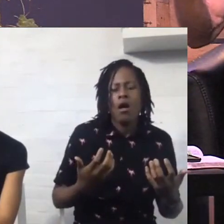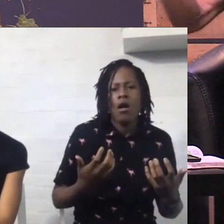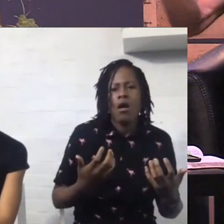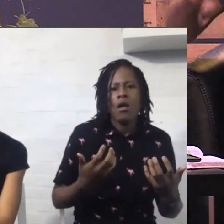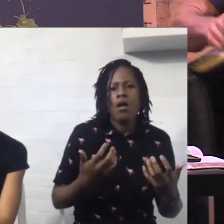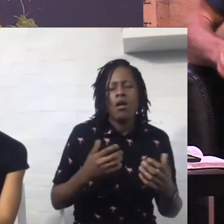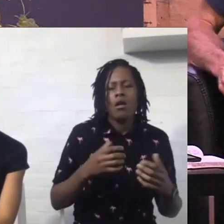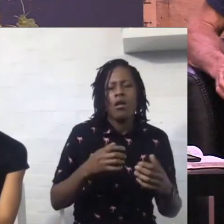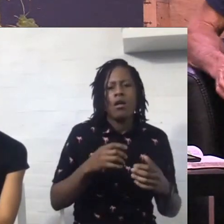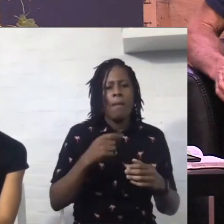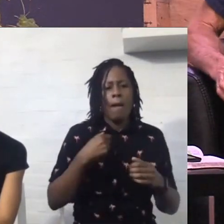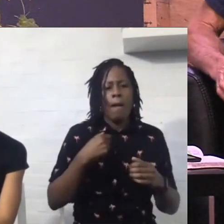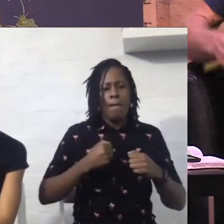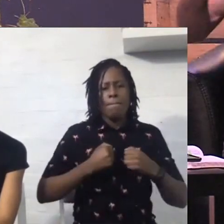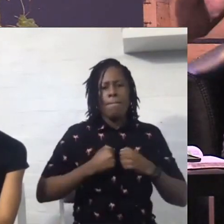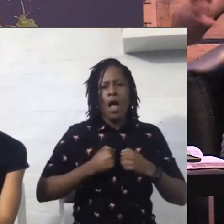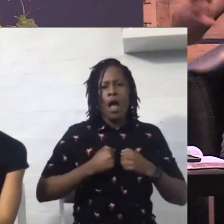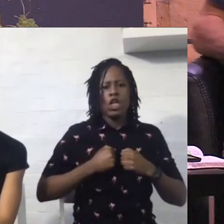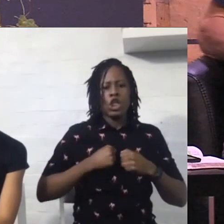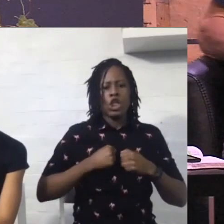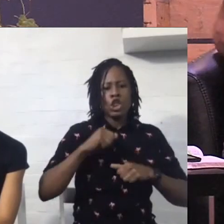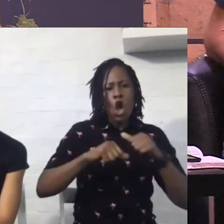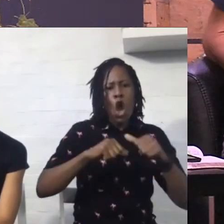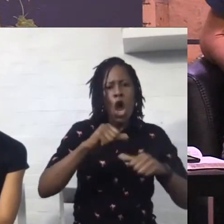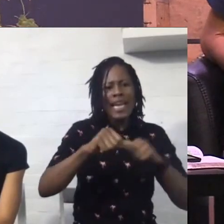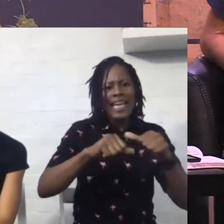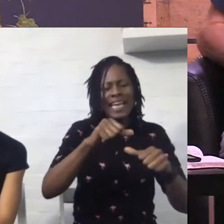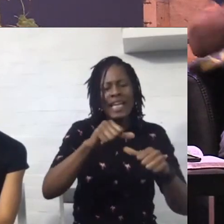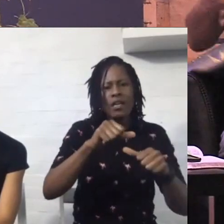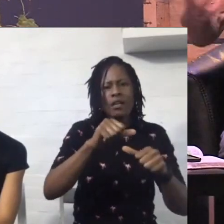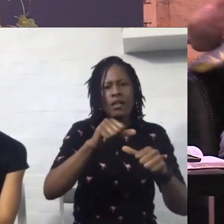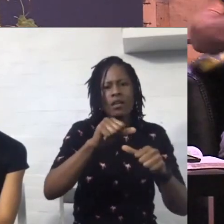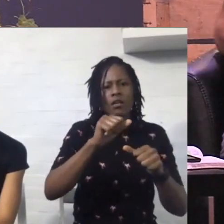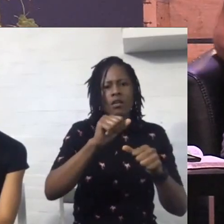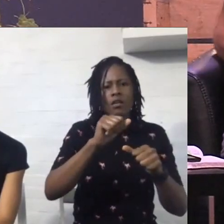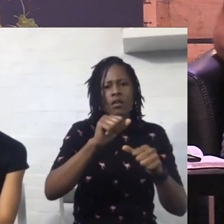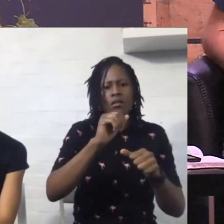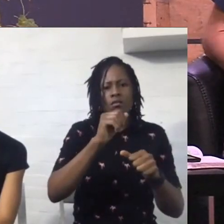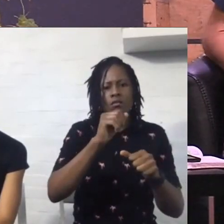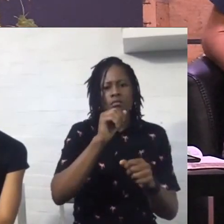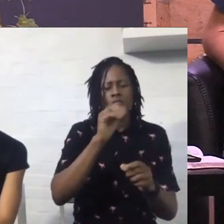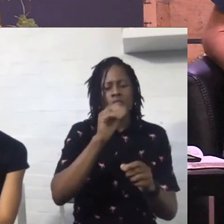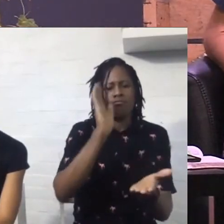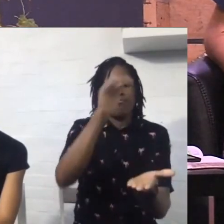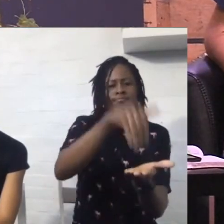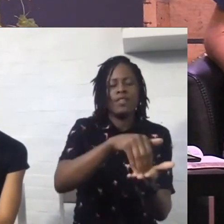increasingly. My marriage. You know, when we got married,